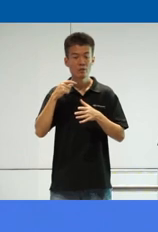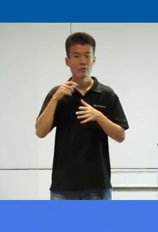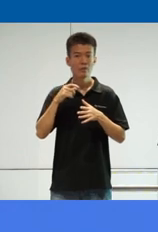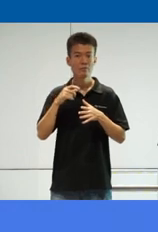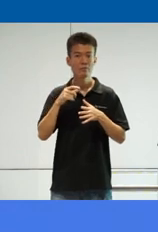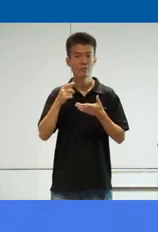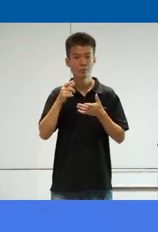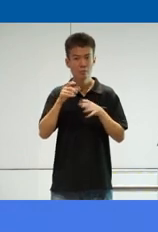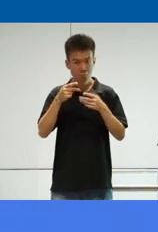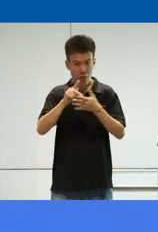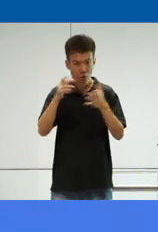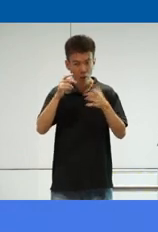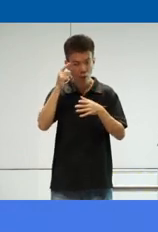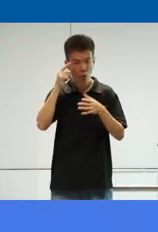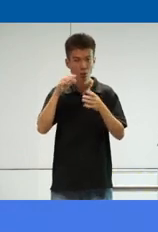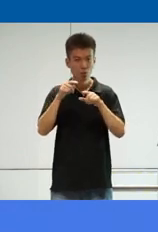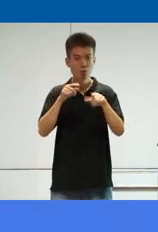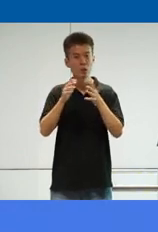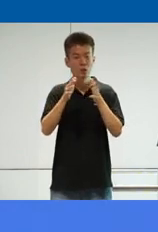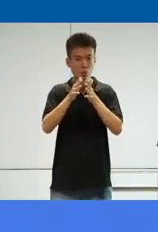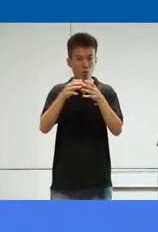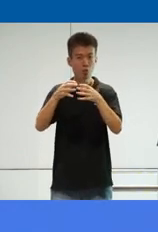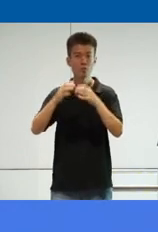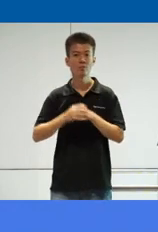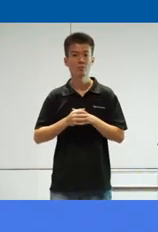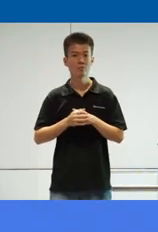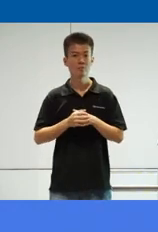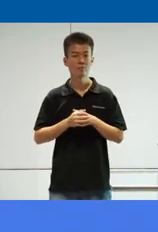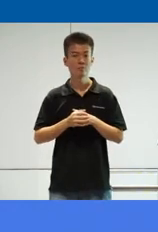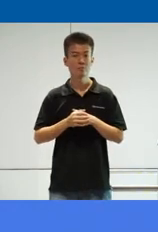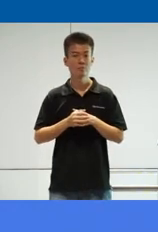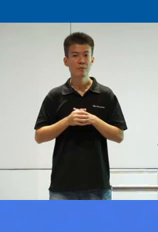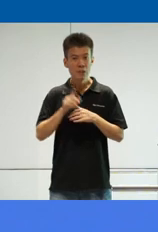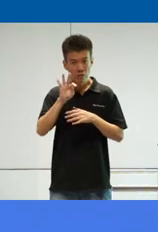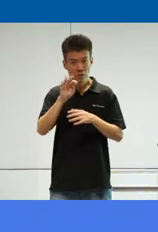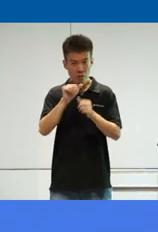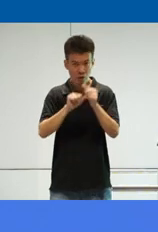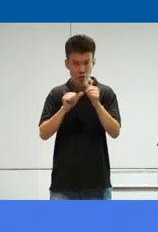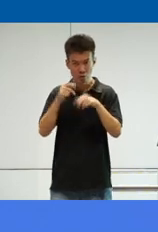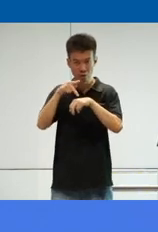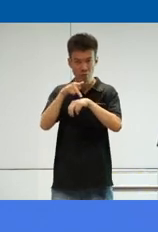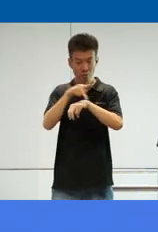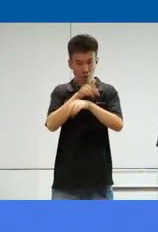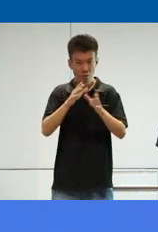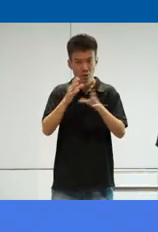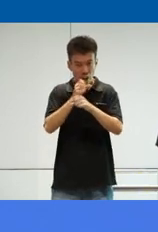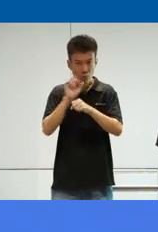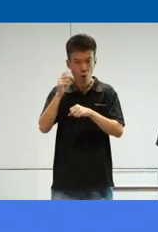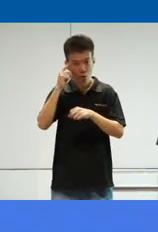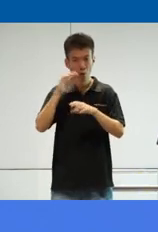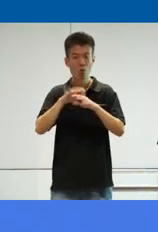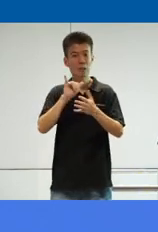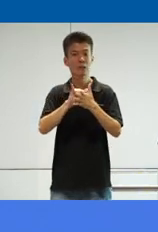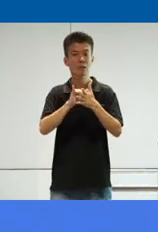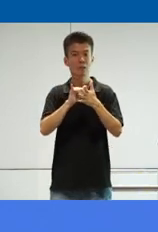give so much thought to such a small group? So, if each of you panellists could summarise their thoughts on